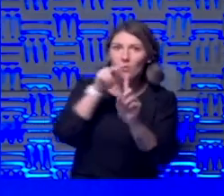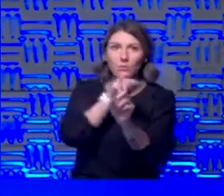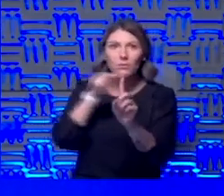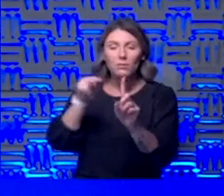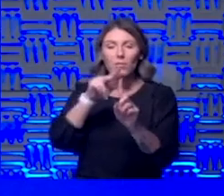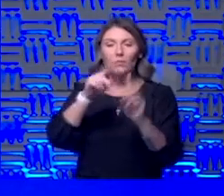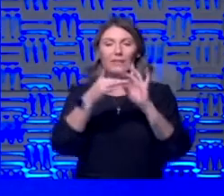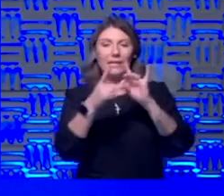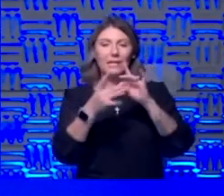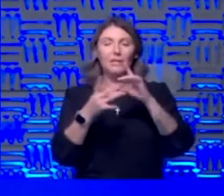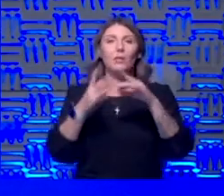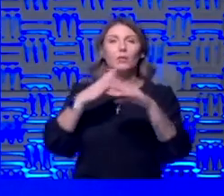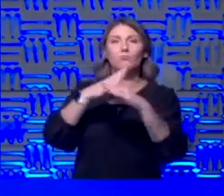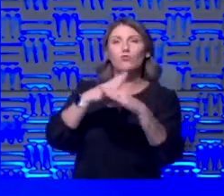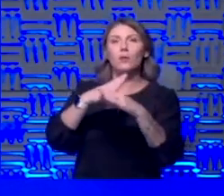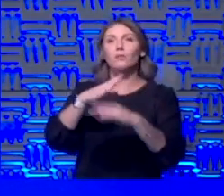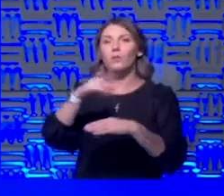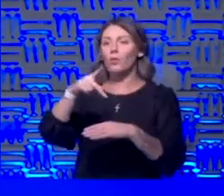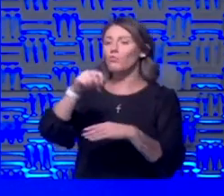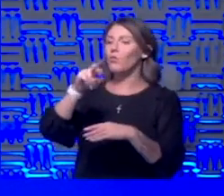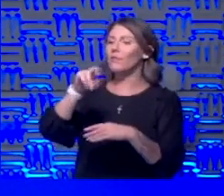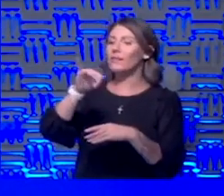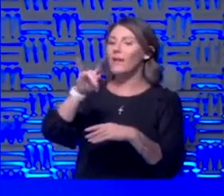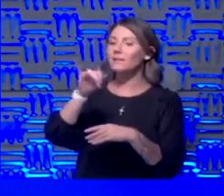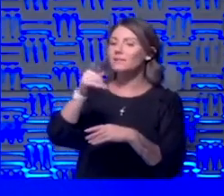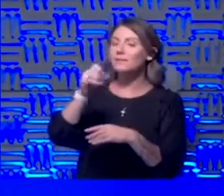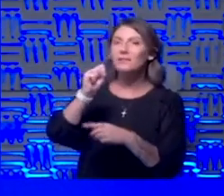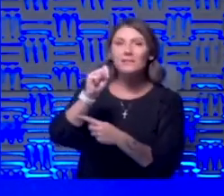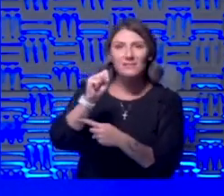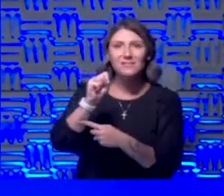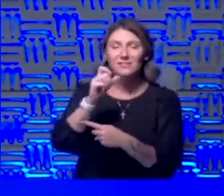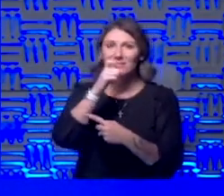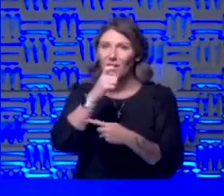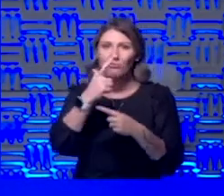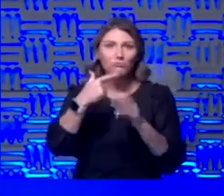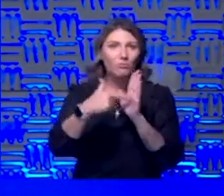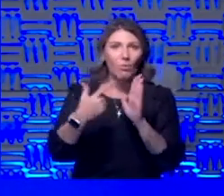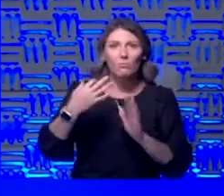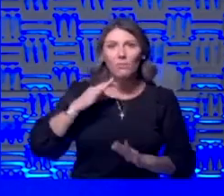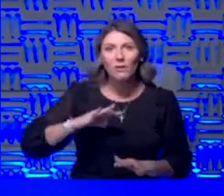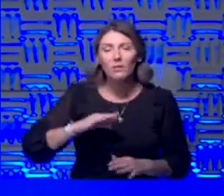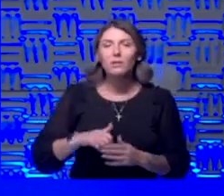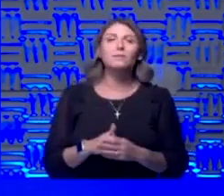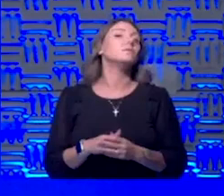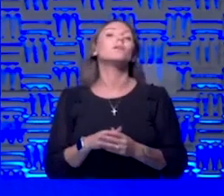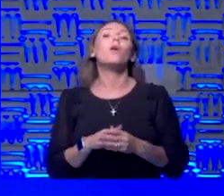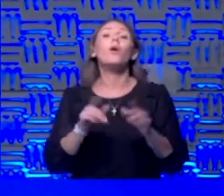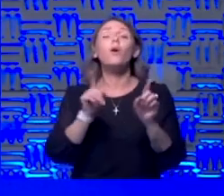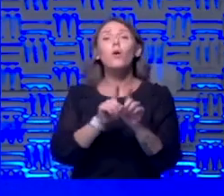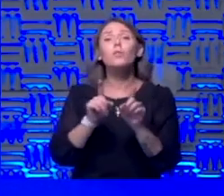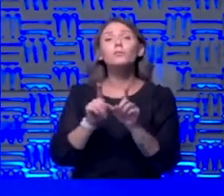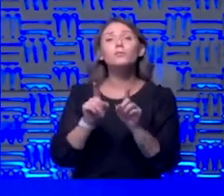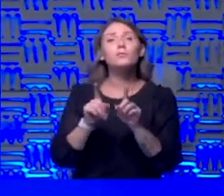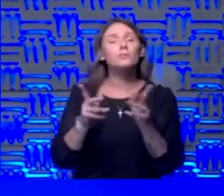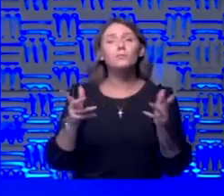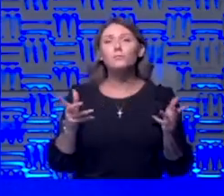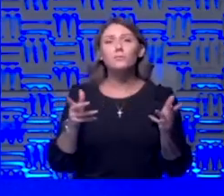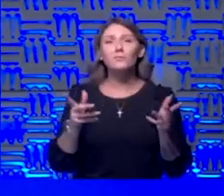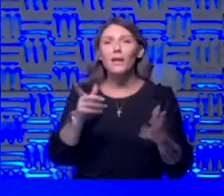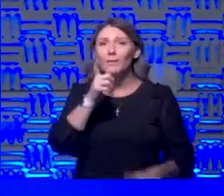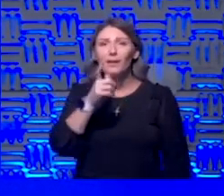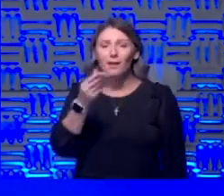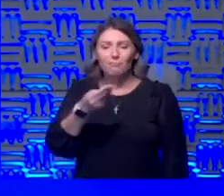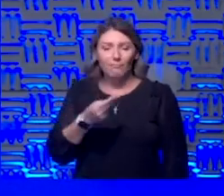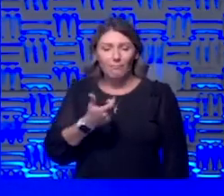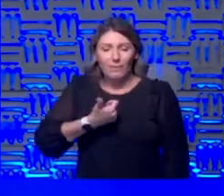protection or prophylaxis against covet and it hasn't shown any benefit in addition you know i wouldn't give it to